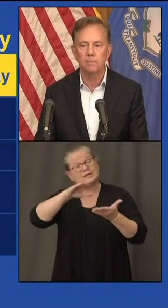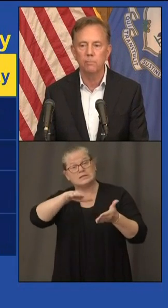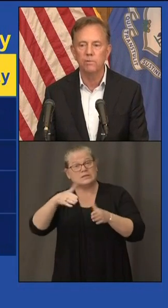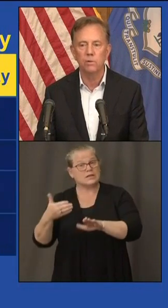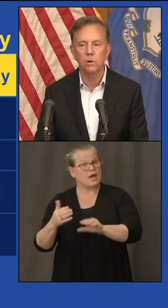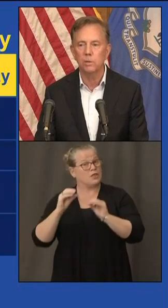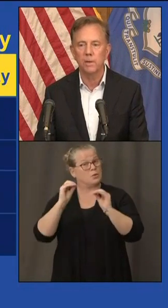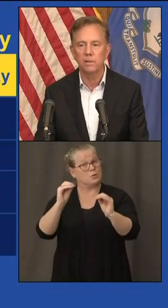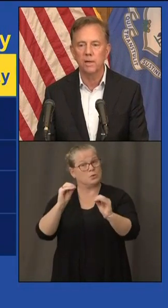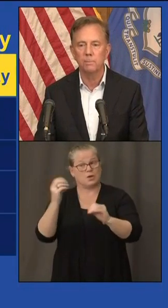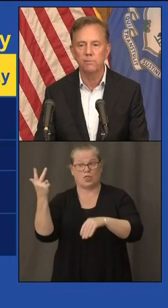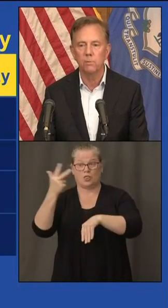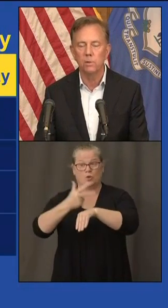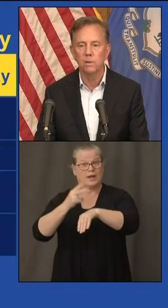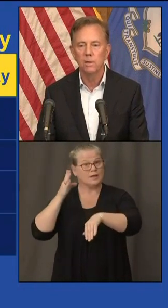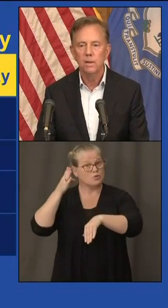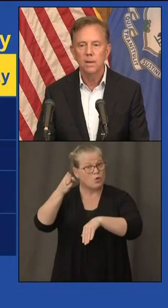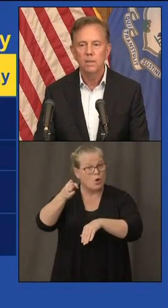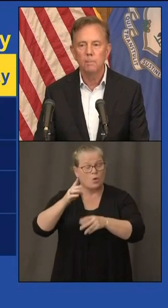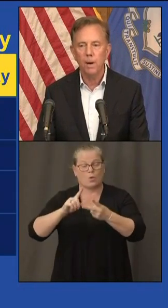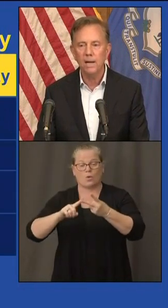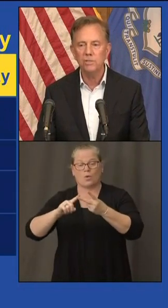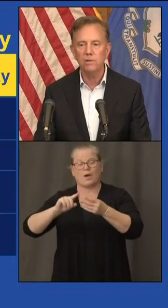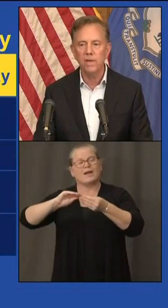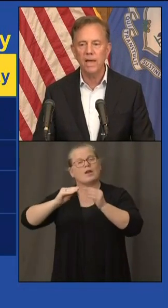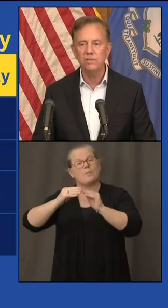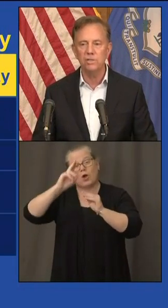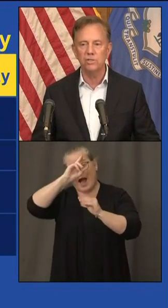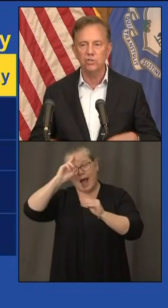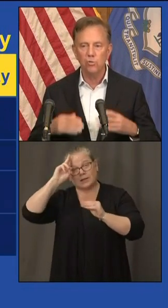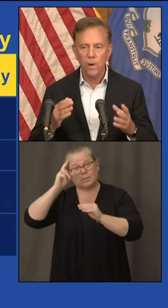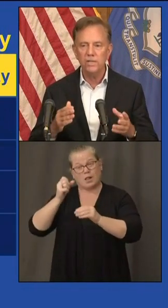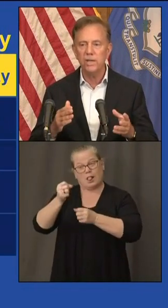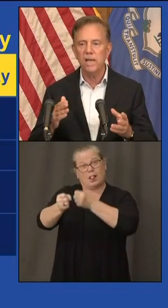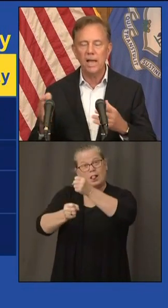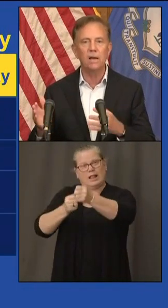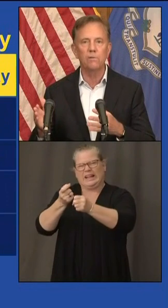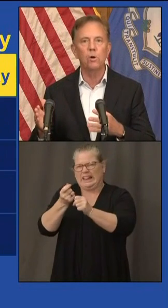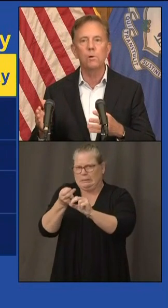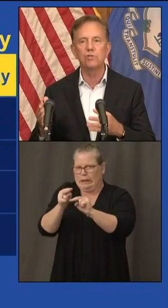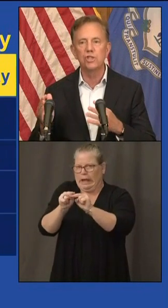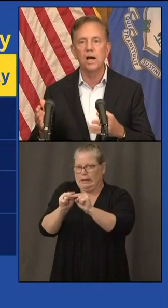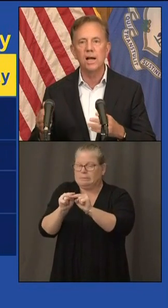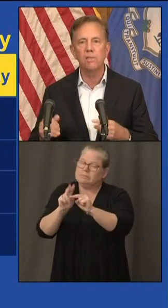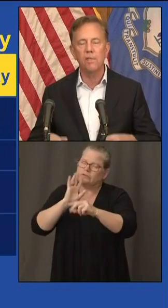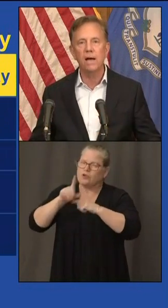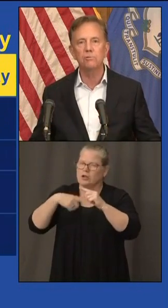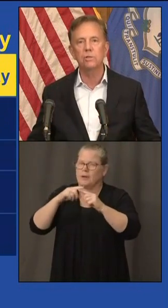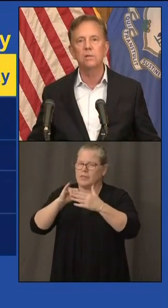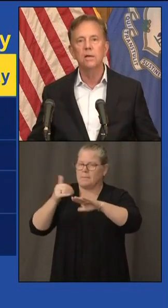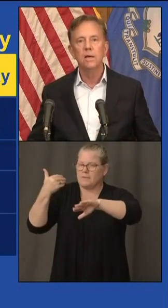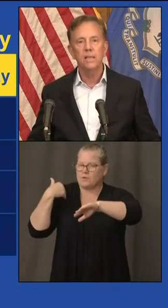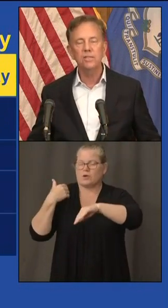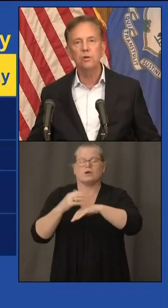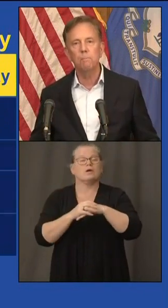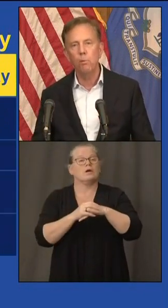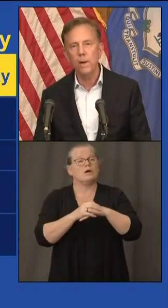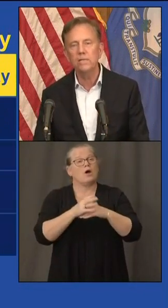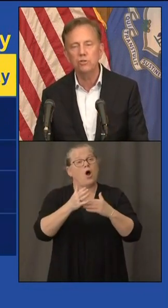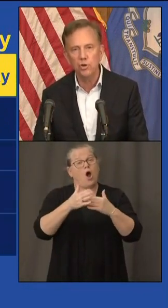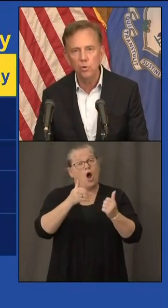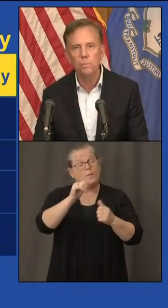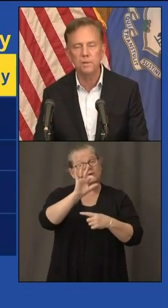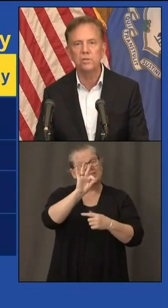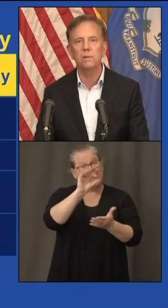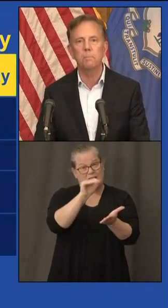bit um we've talked about that before the positive cases 20 out of almost 9 000 that's a